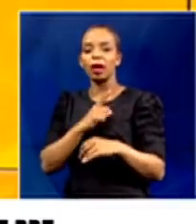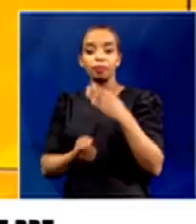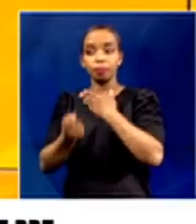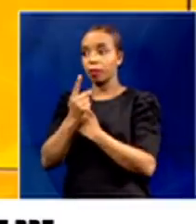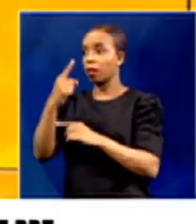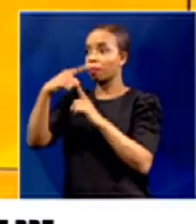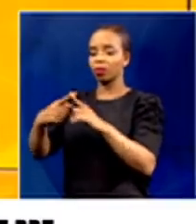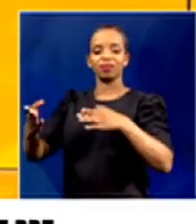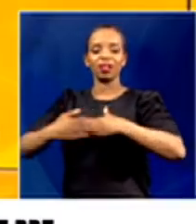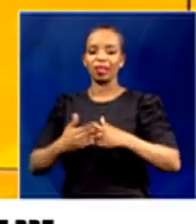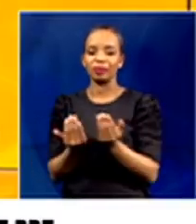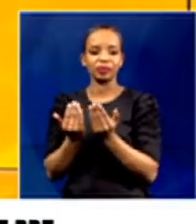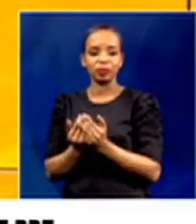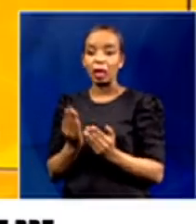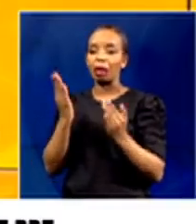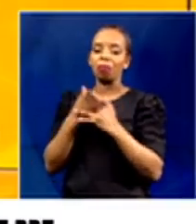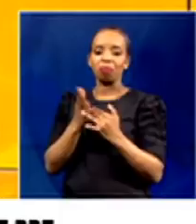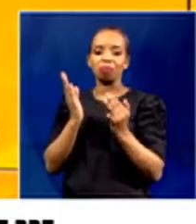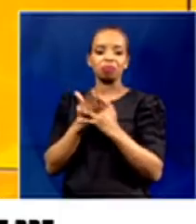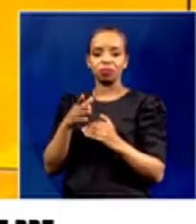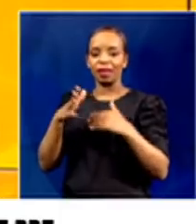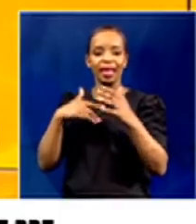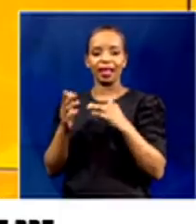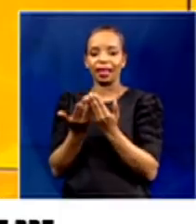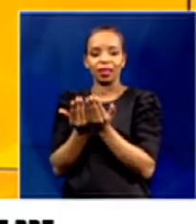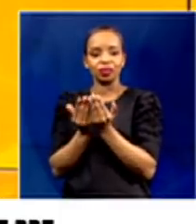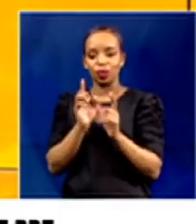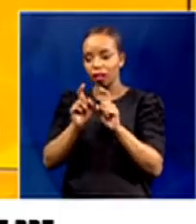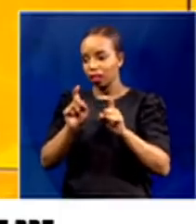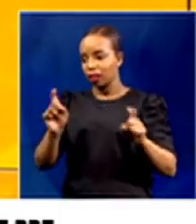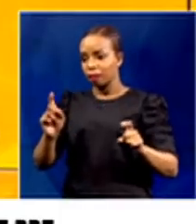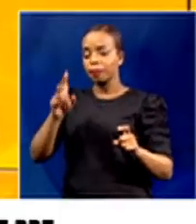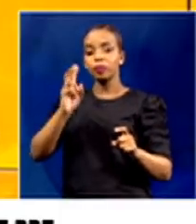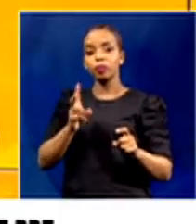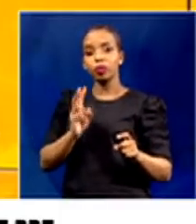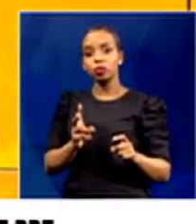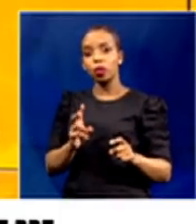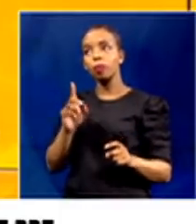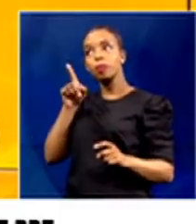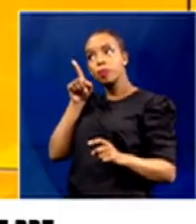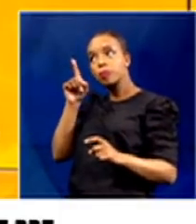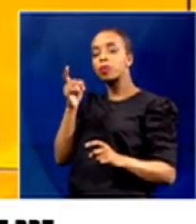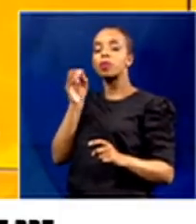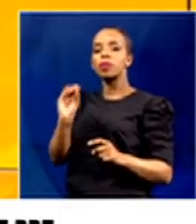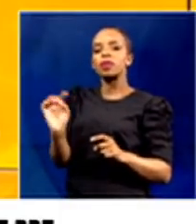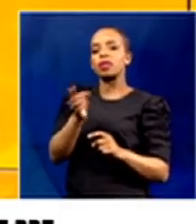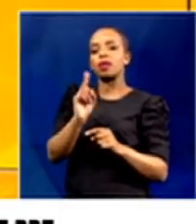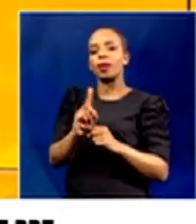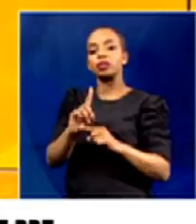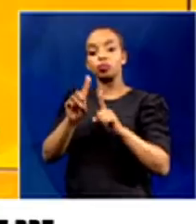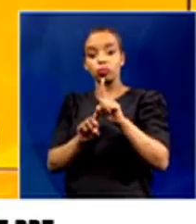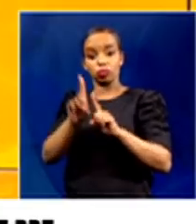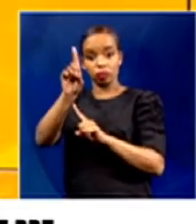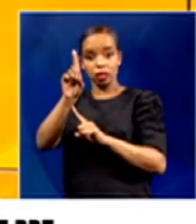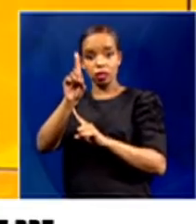case reported at any of the schools. And what sort of anticipation do you have for the pass rate for the class of